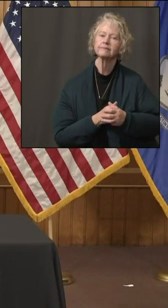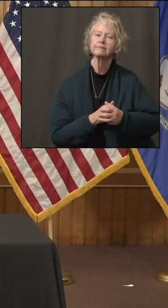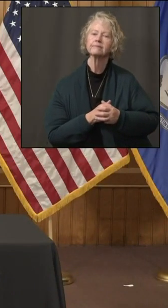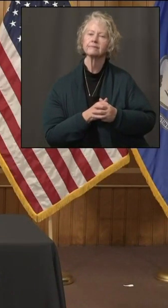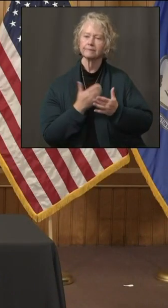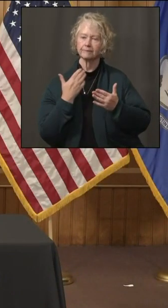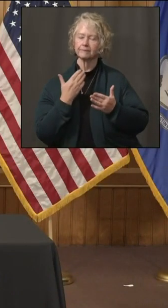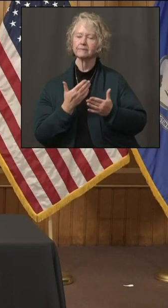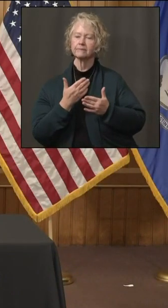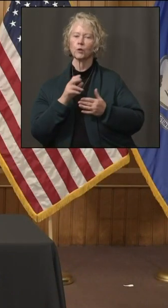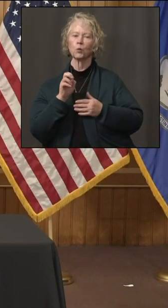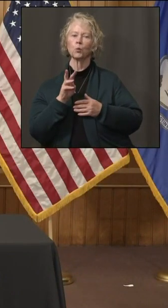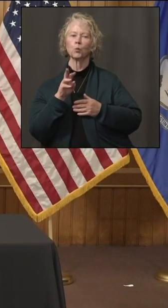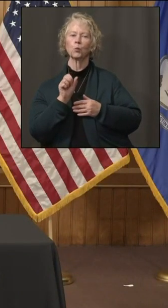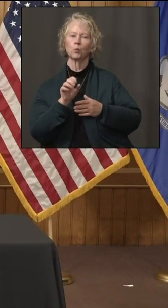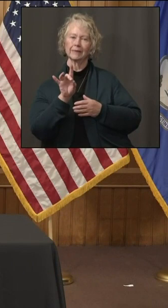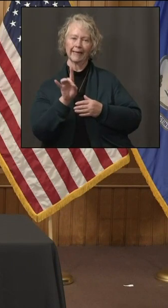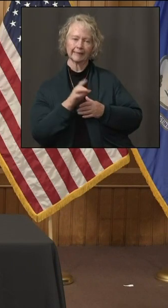Thank you, Sue. News 8.